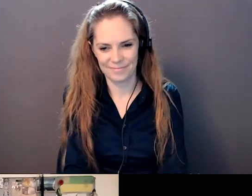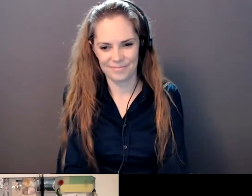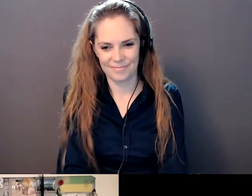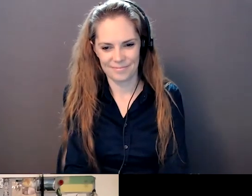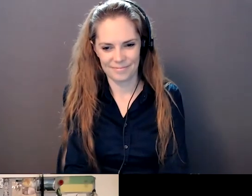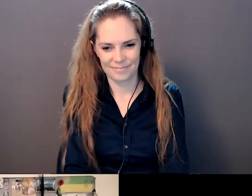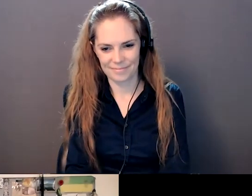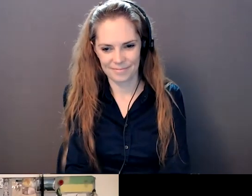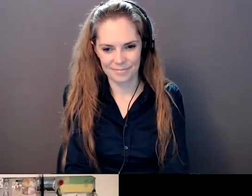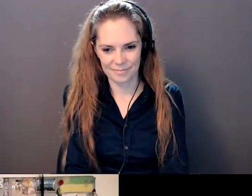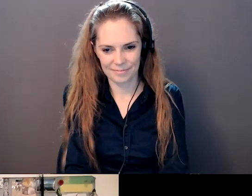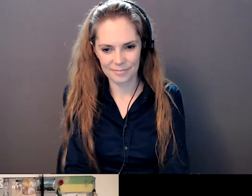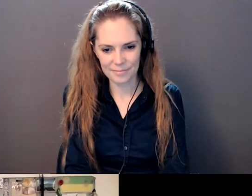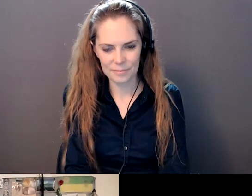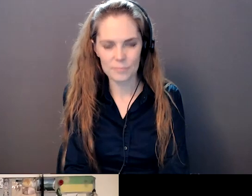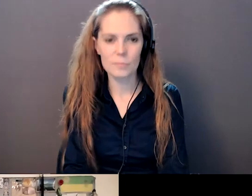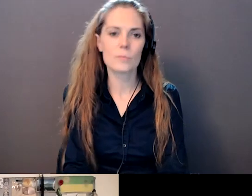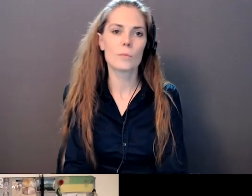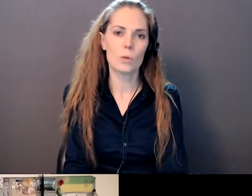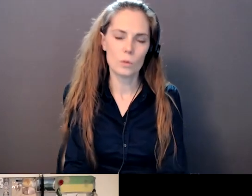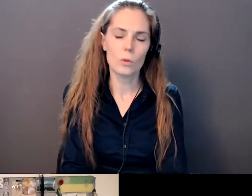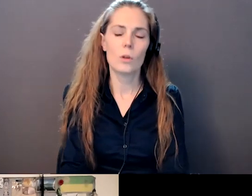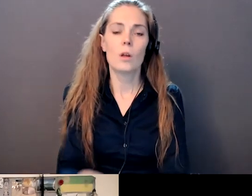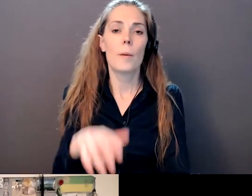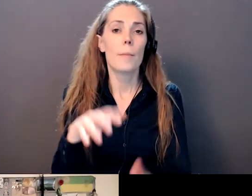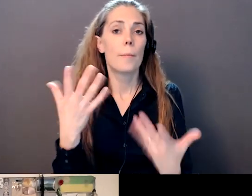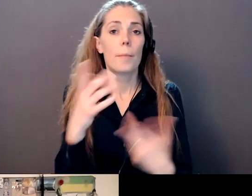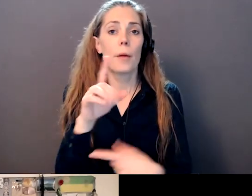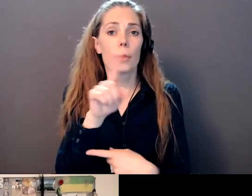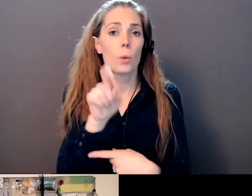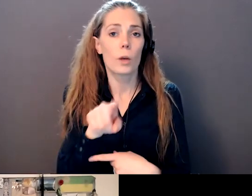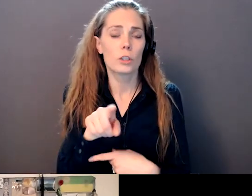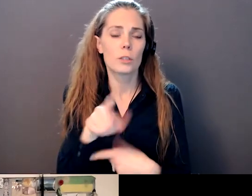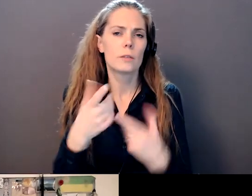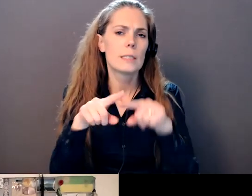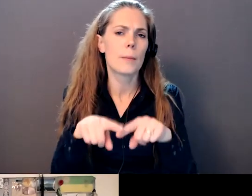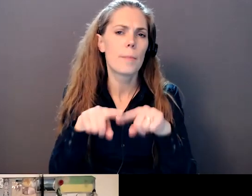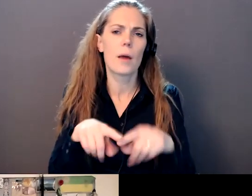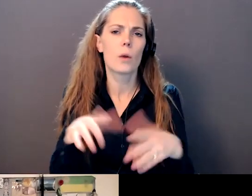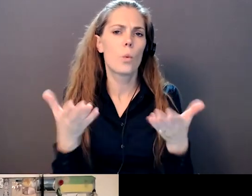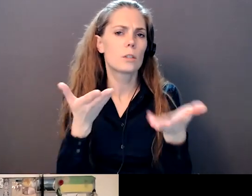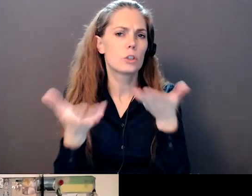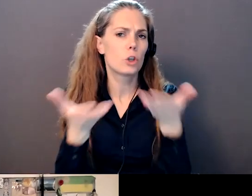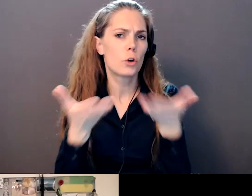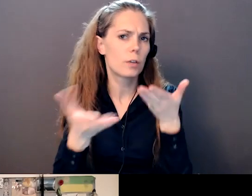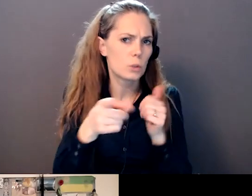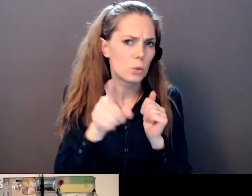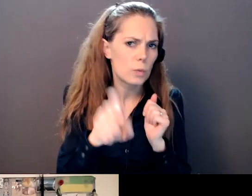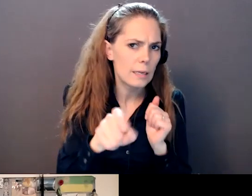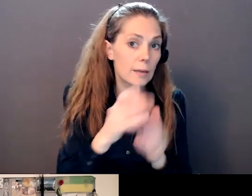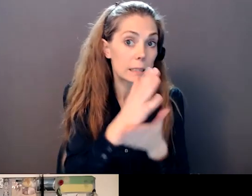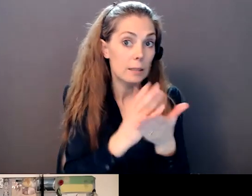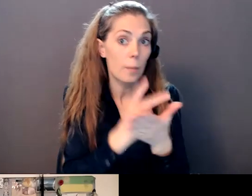No, we have that, too. But the question is, it depends on what you're asking for. Some programs are national, some are more